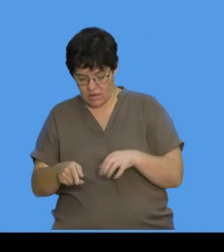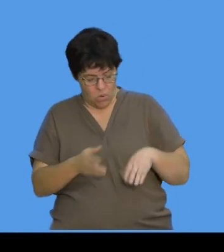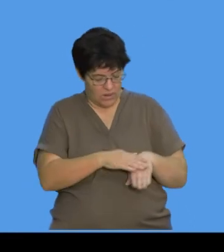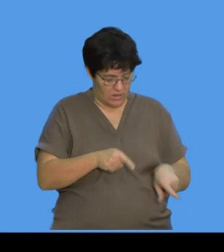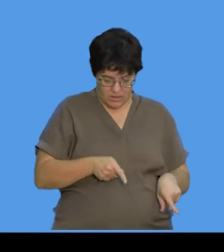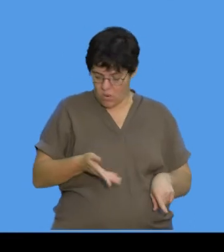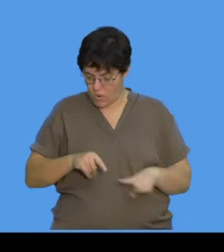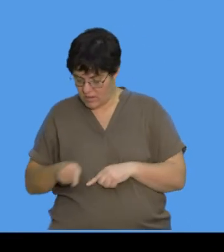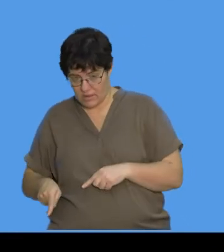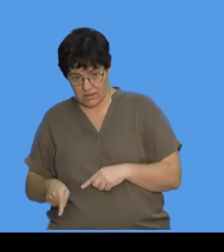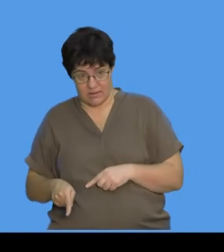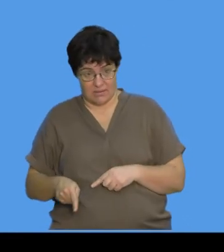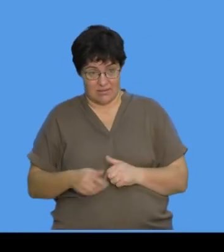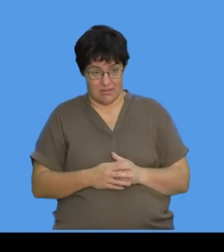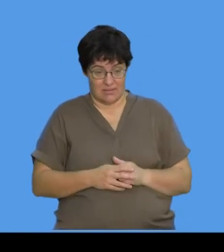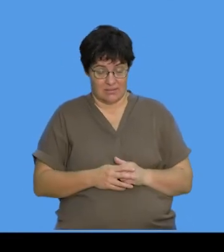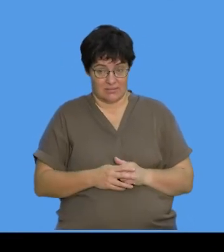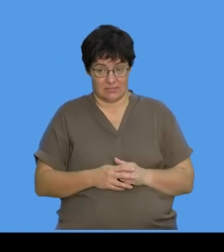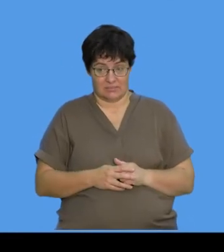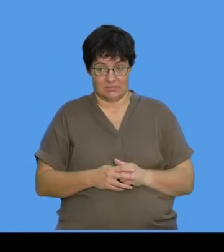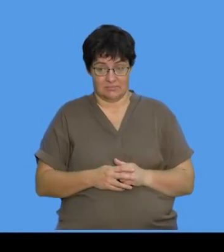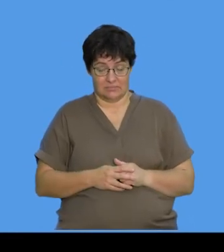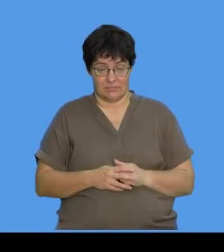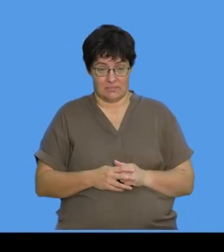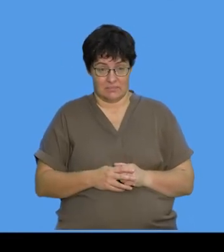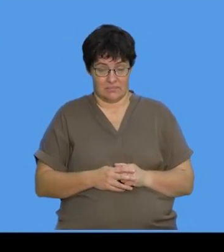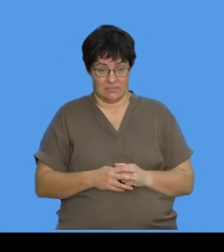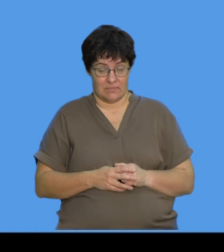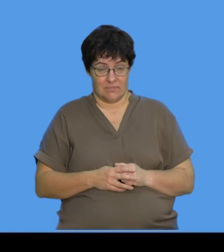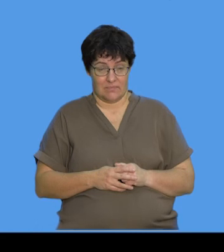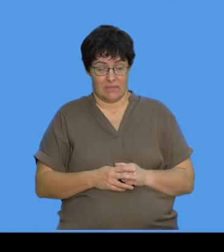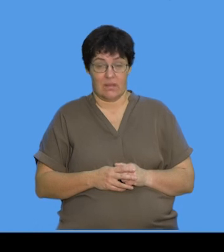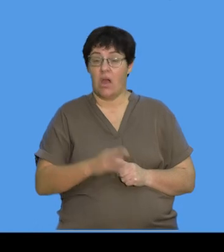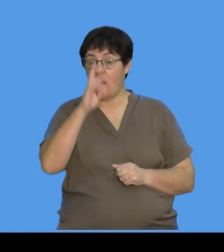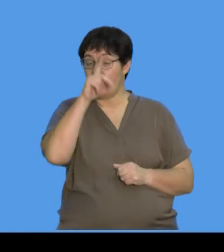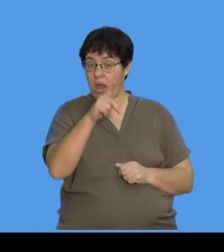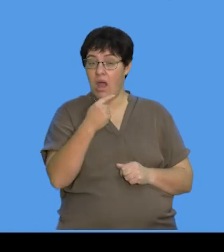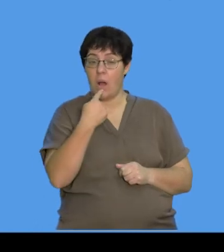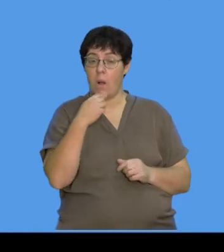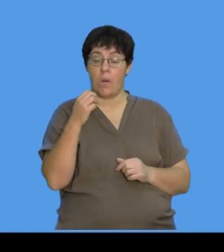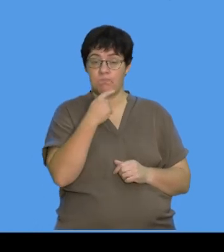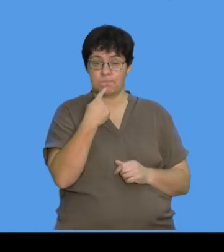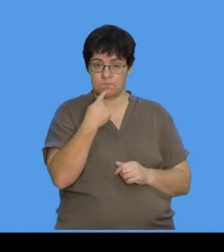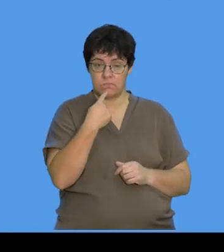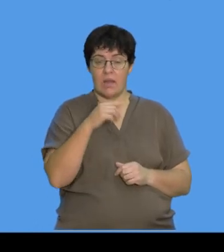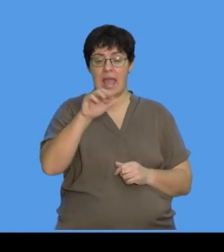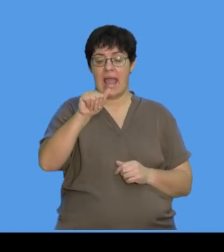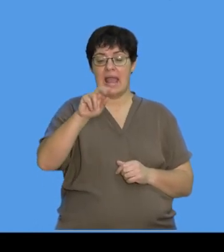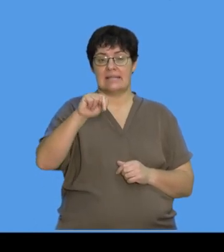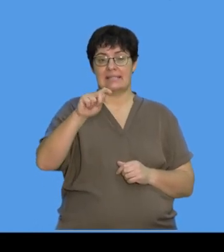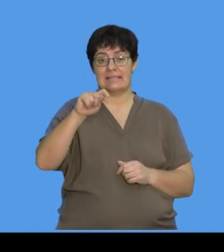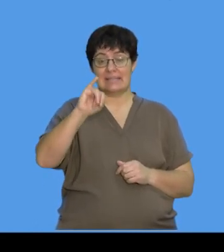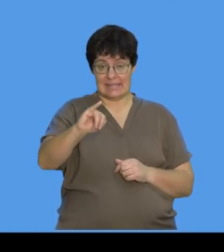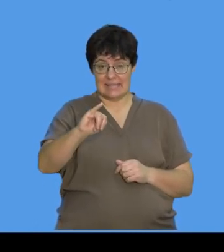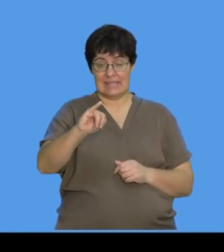all around here. Okay. Now, remember, mouthwash is antibacterial. So,